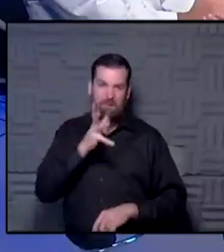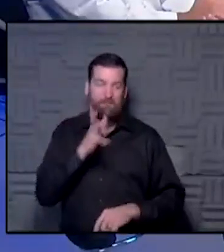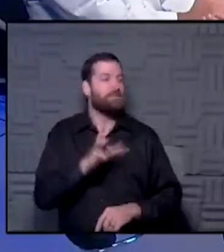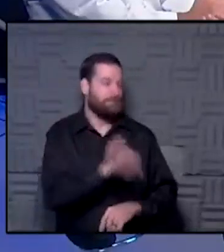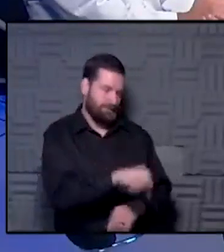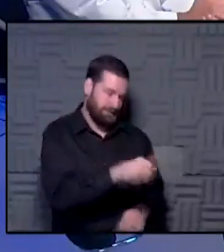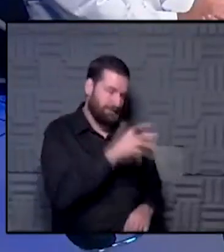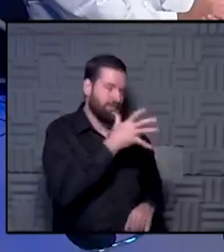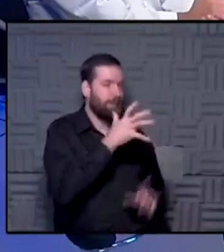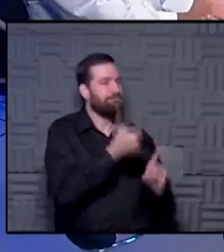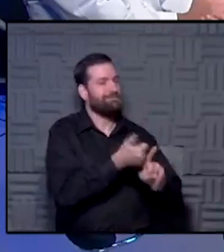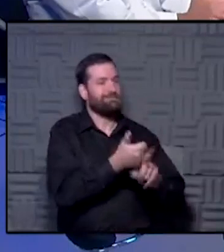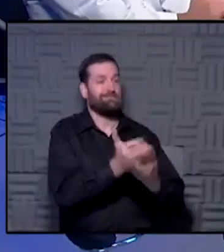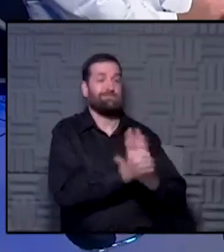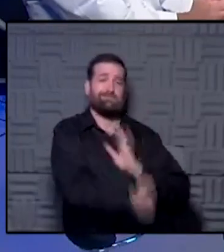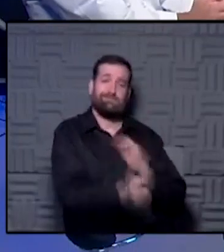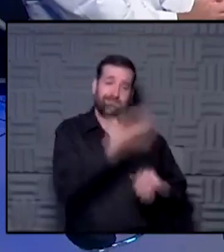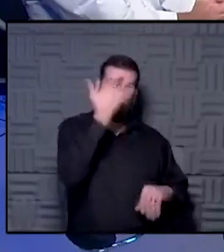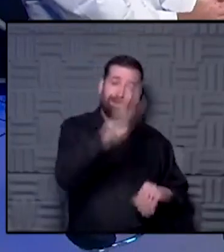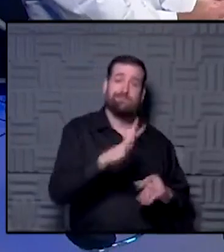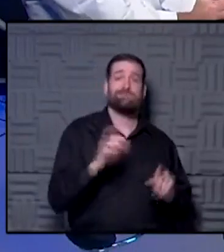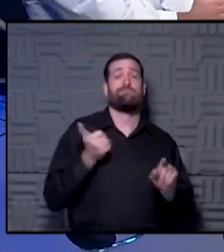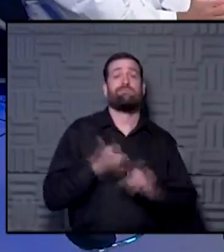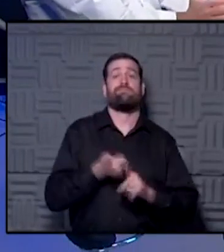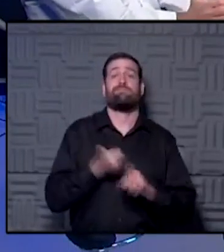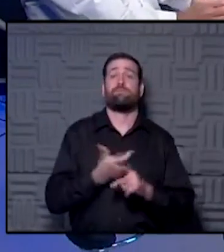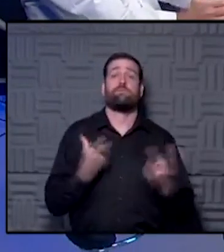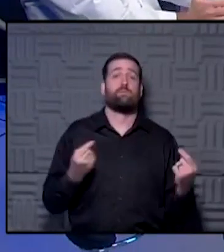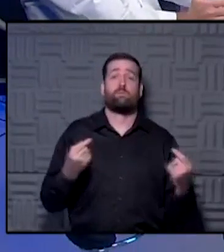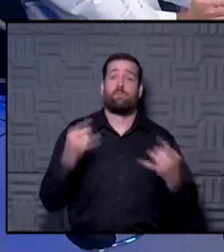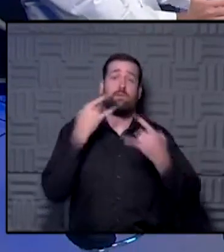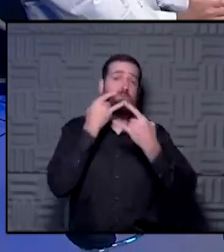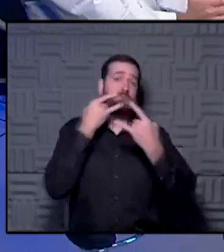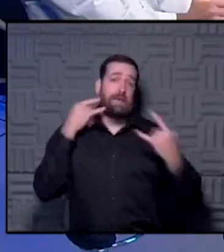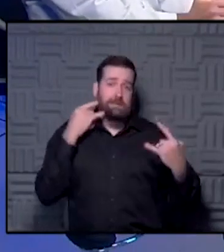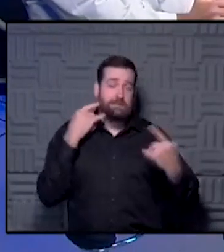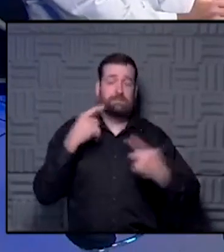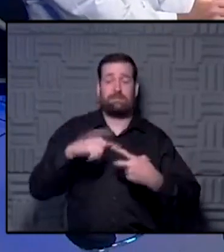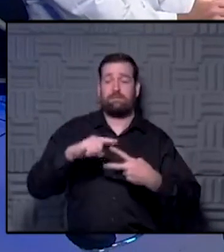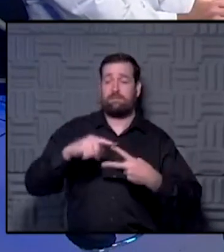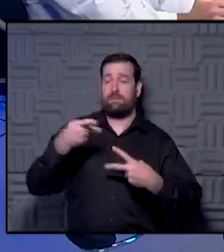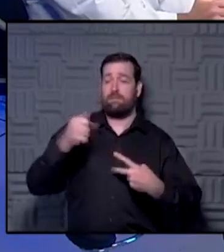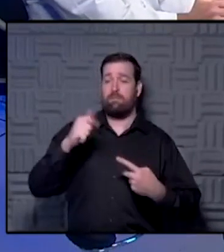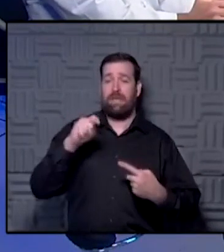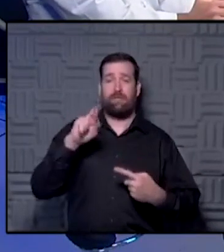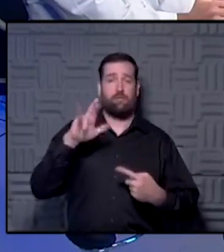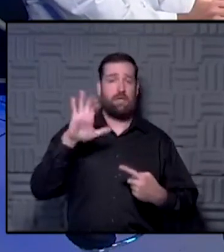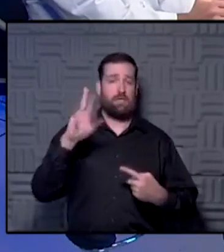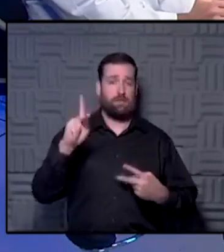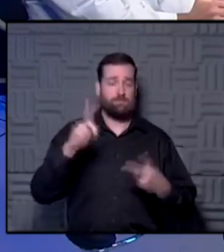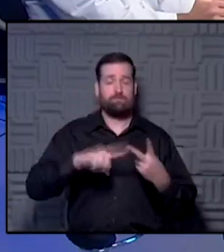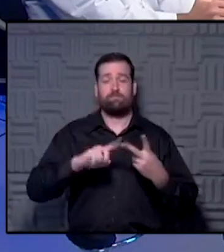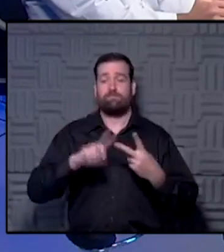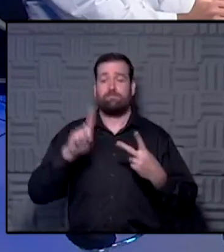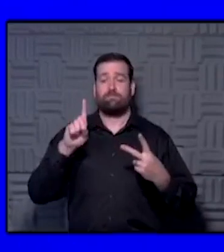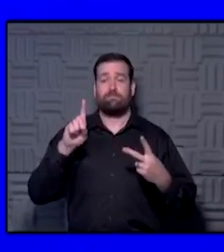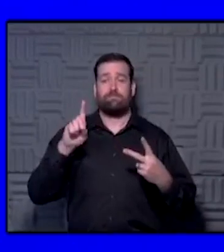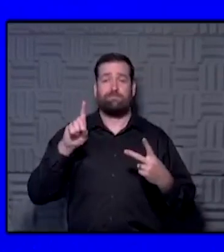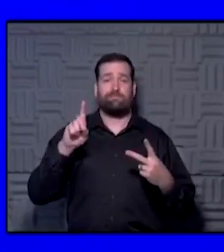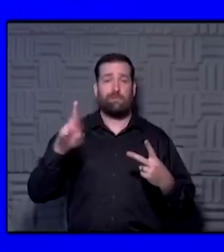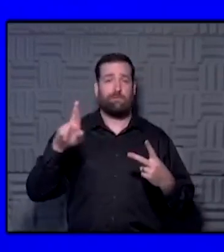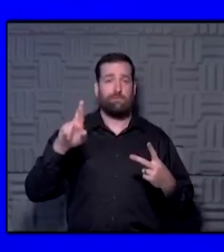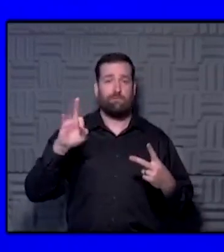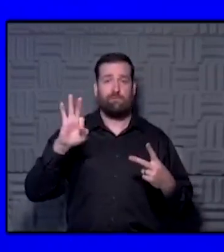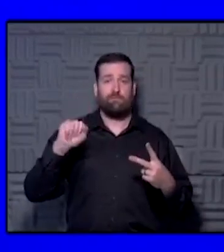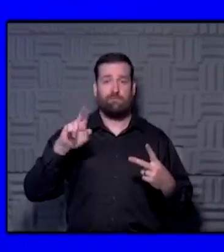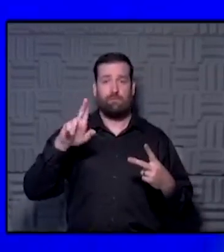mom's a very talented and smart woman. She was able to mask up Patrick as well as Dr. Fauci to